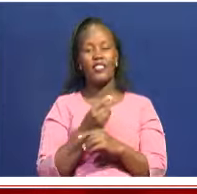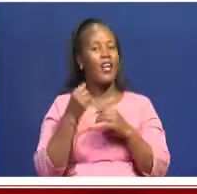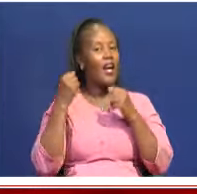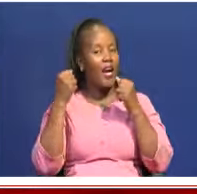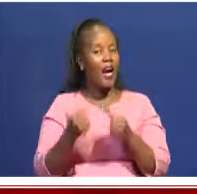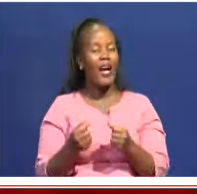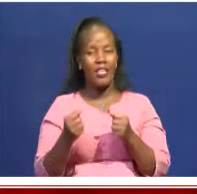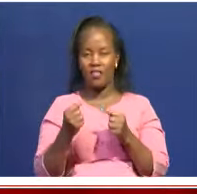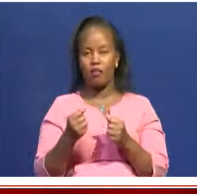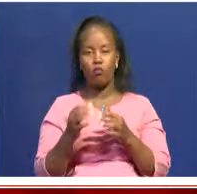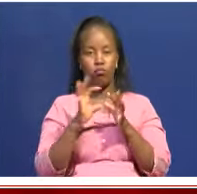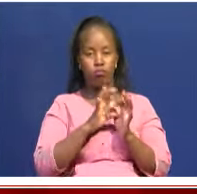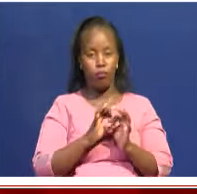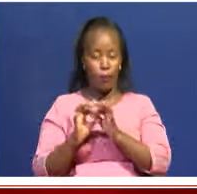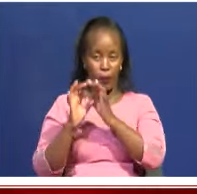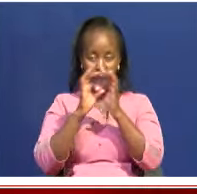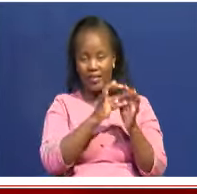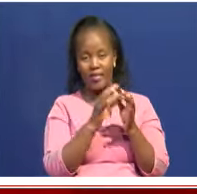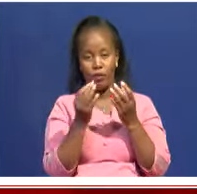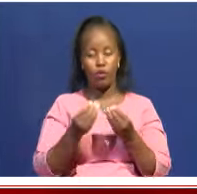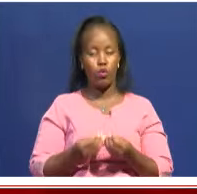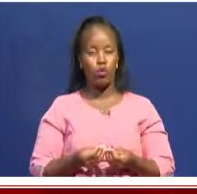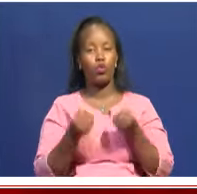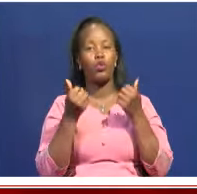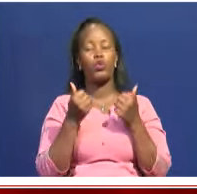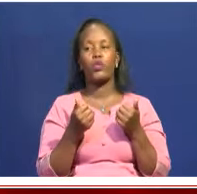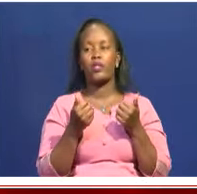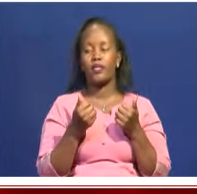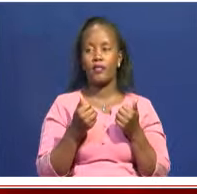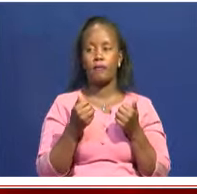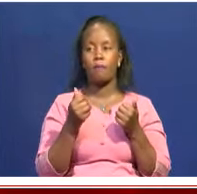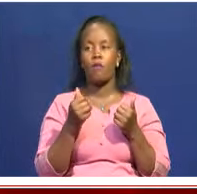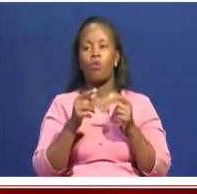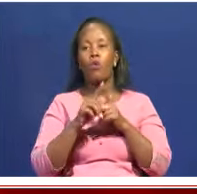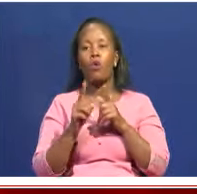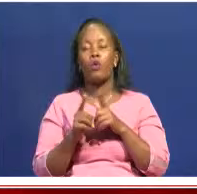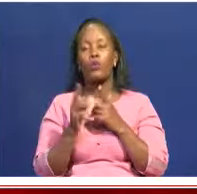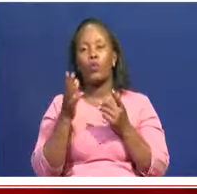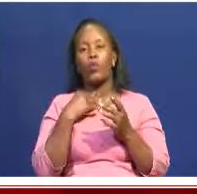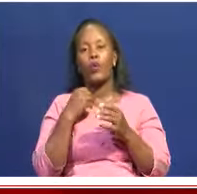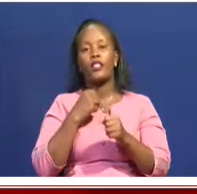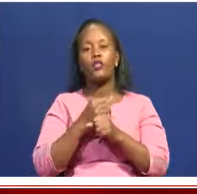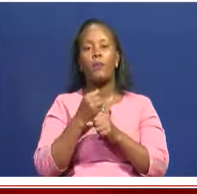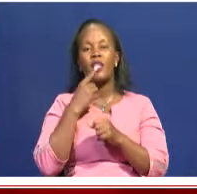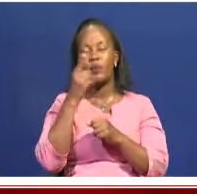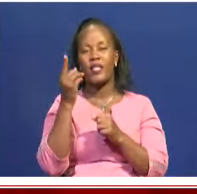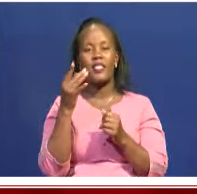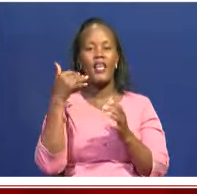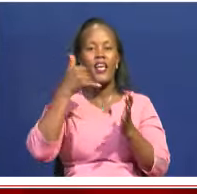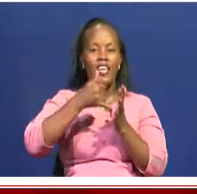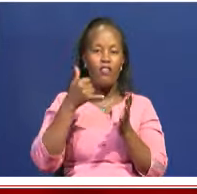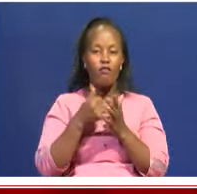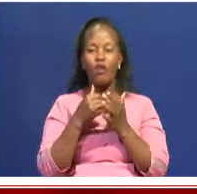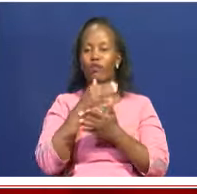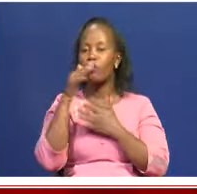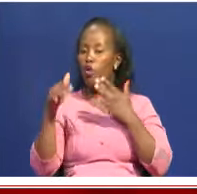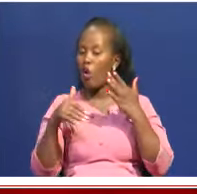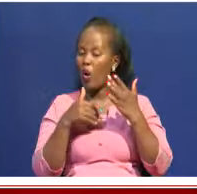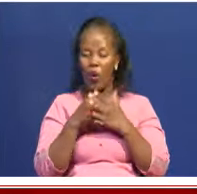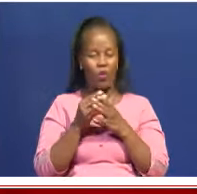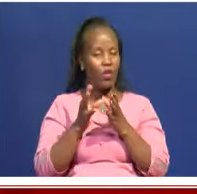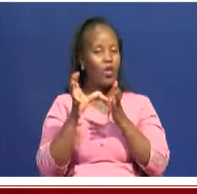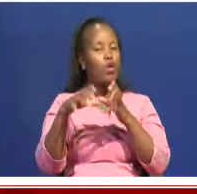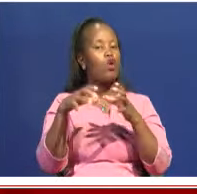this is our national address. So what we're trying to do is come up with a address whereby we inculcate every community. So if it's the